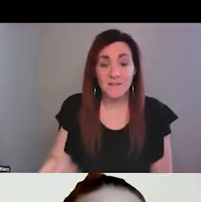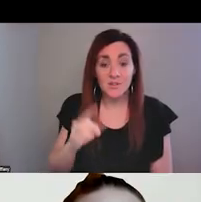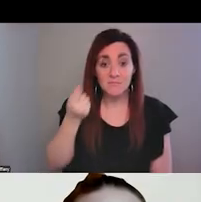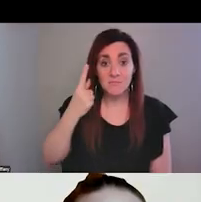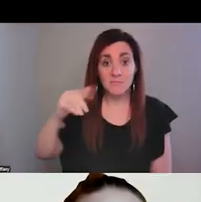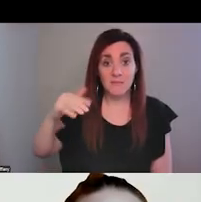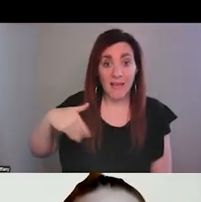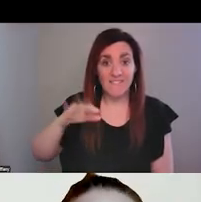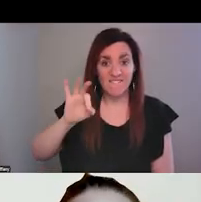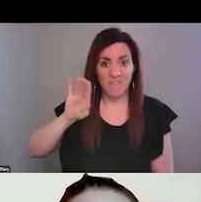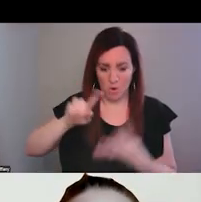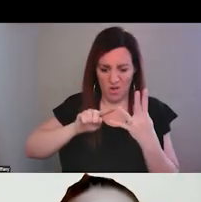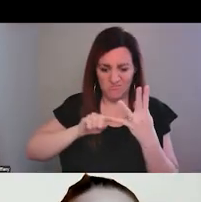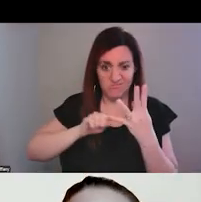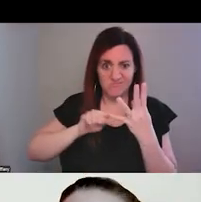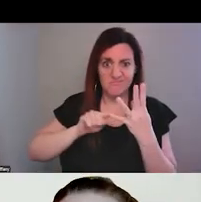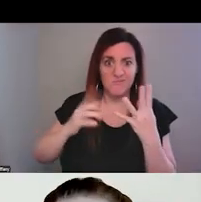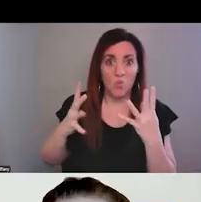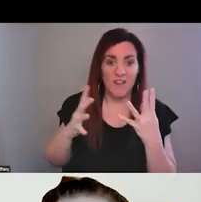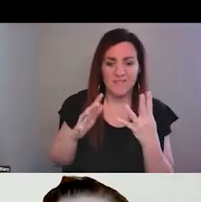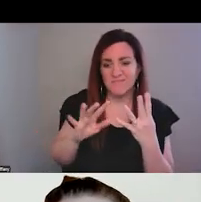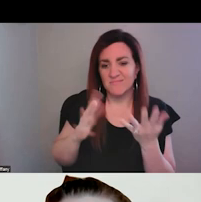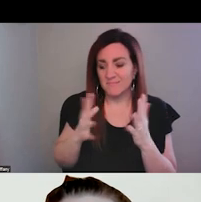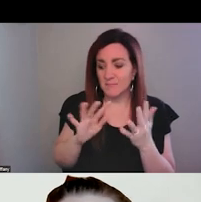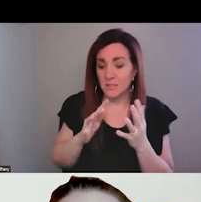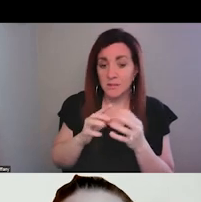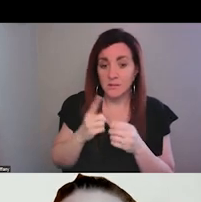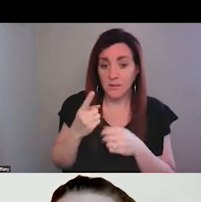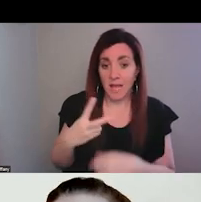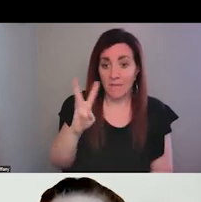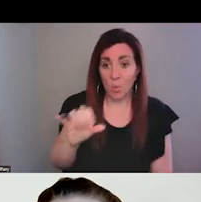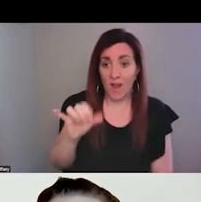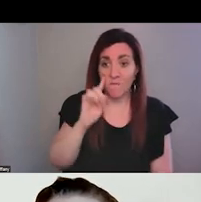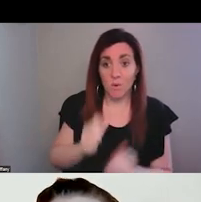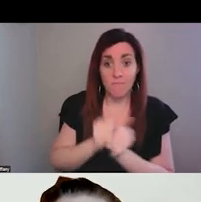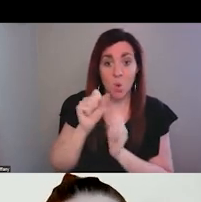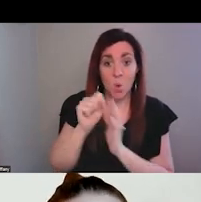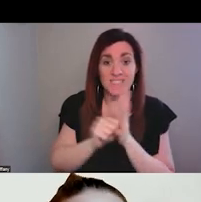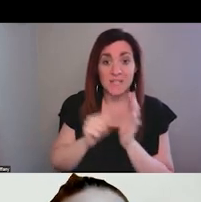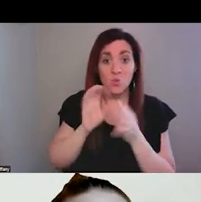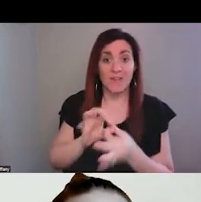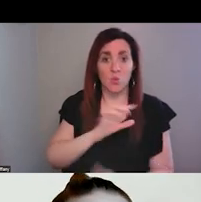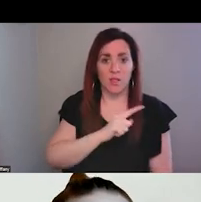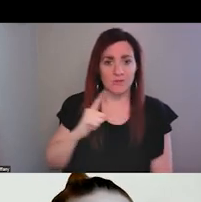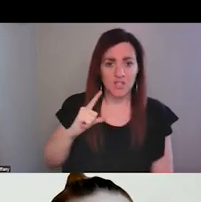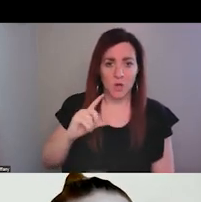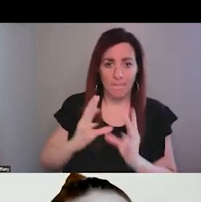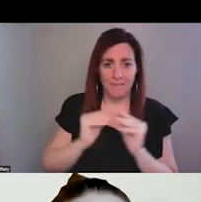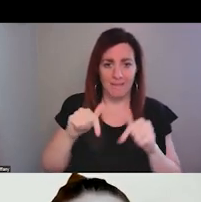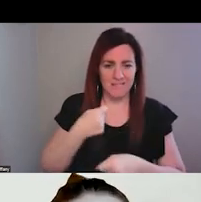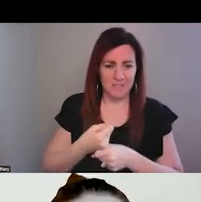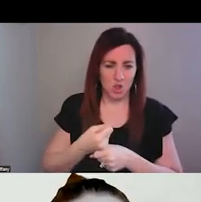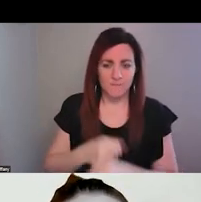February, we are just about at the halfway point for most states who legislatures are meeting this year.